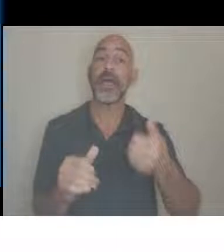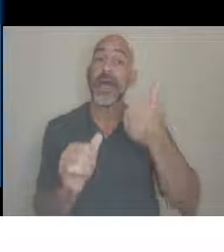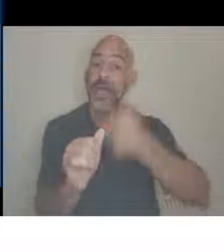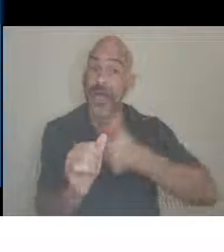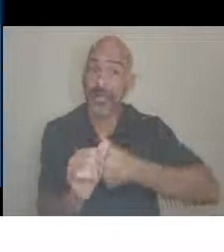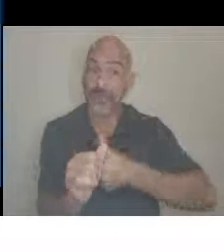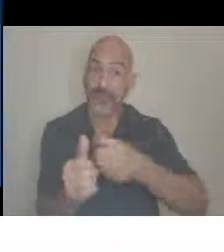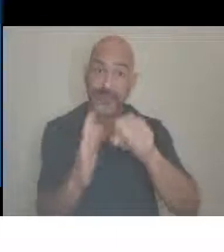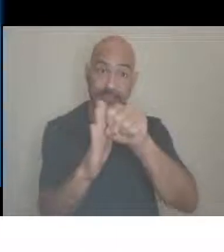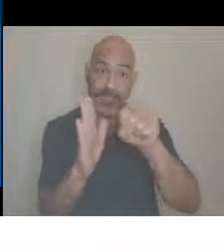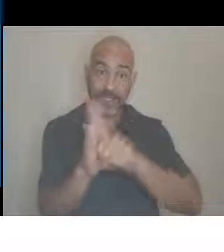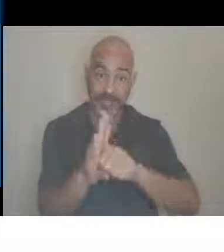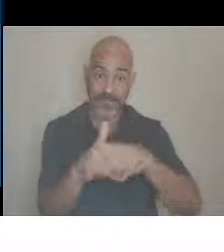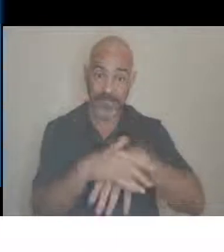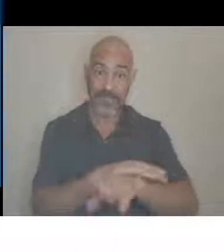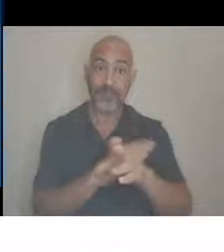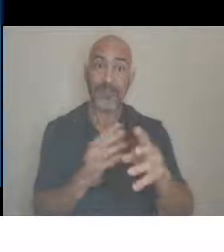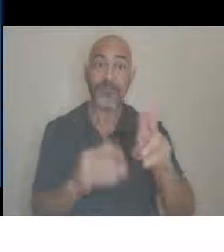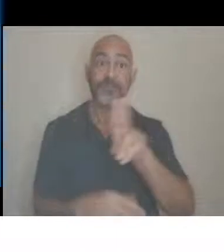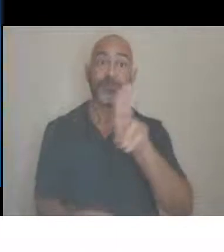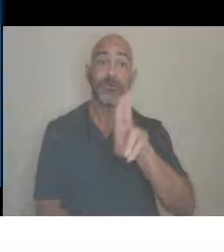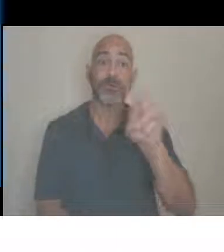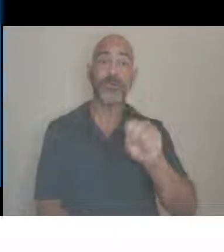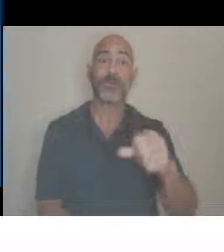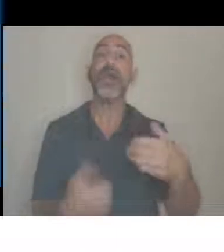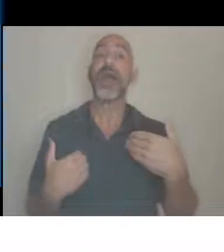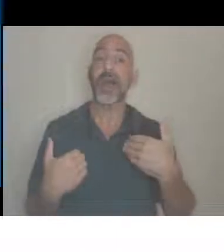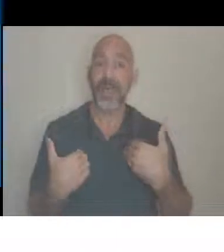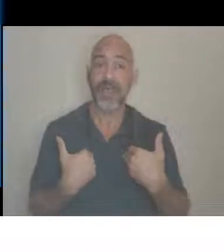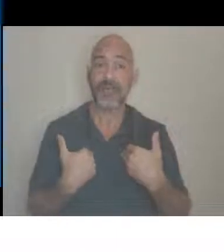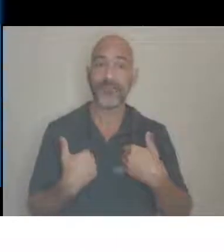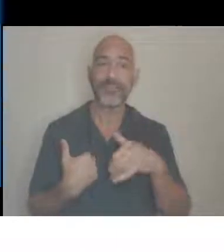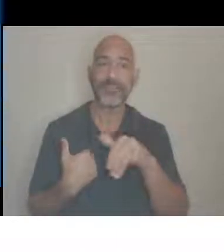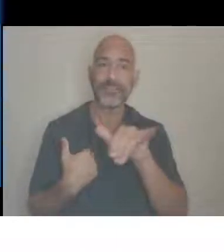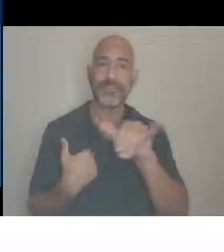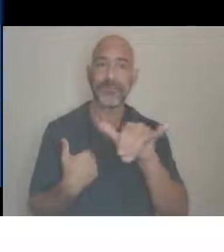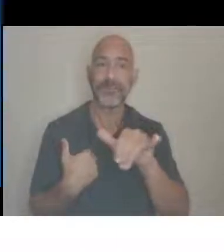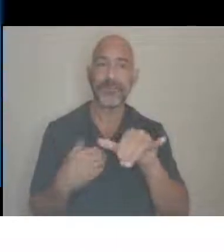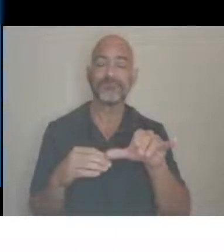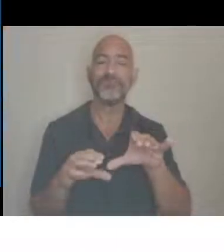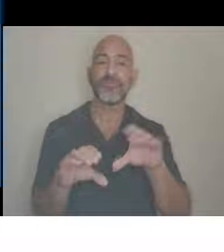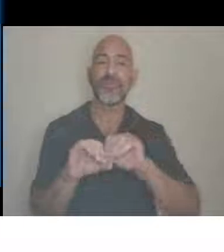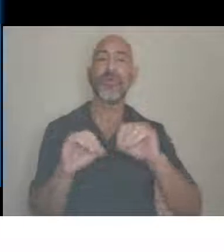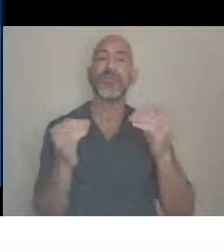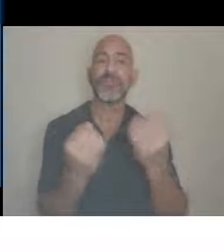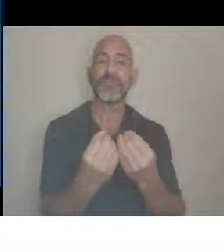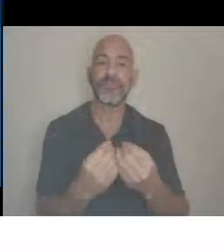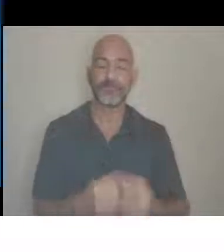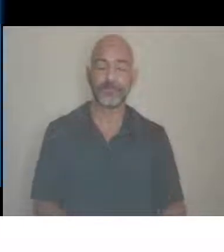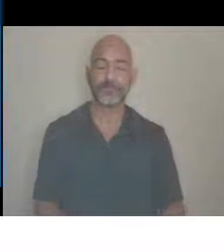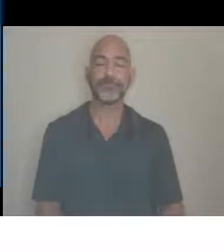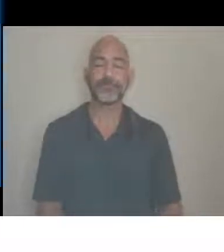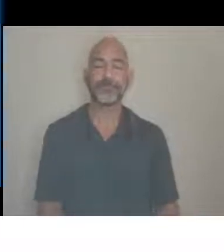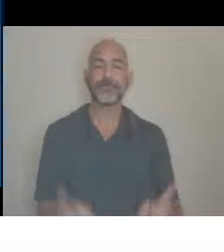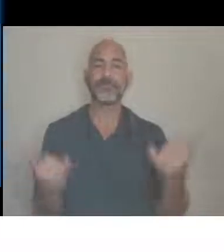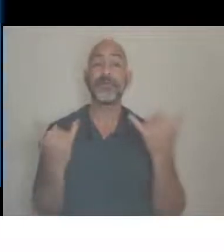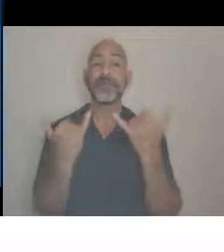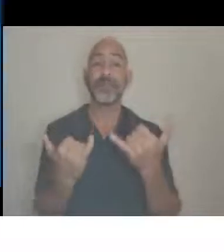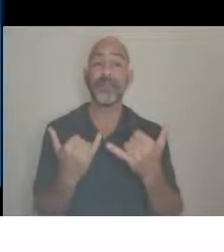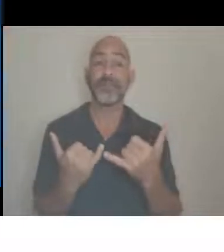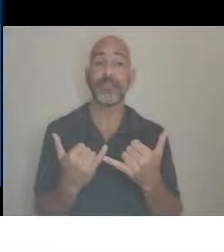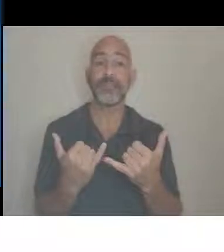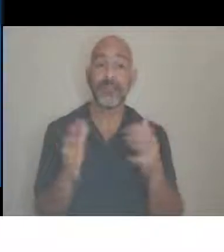Today, we're going to be focusing on interacting with people with disabilities. People with